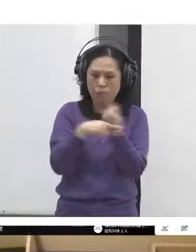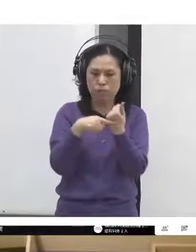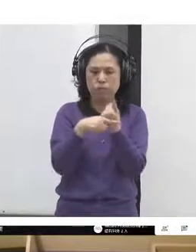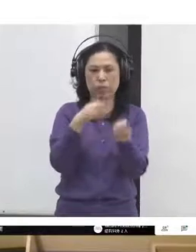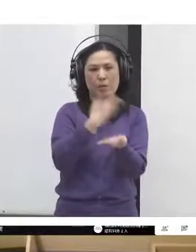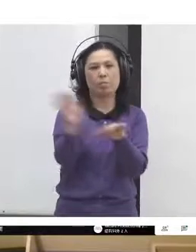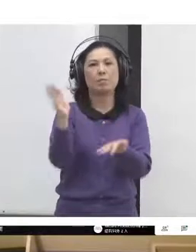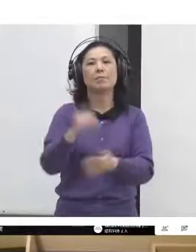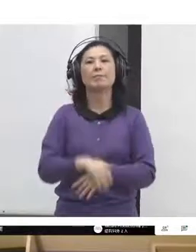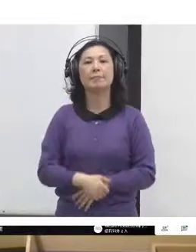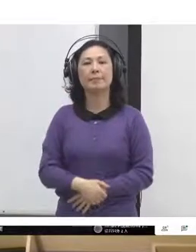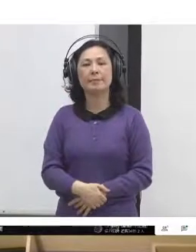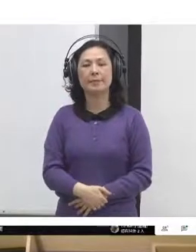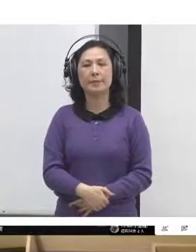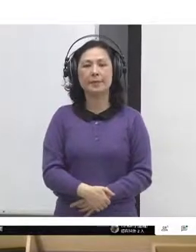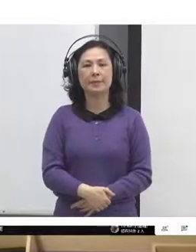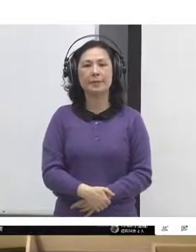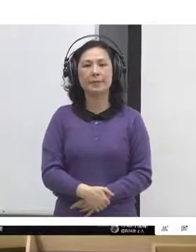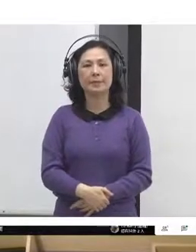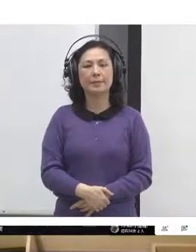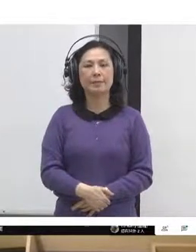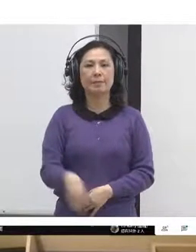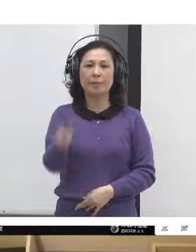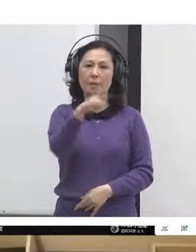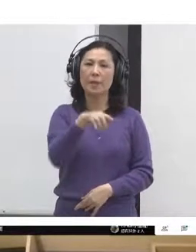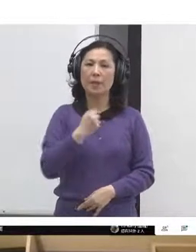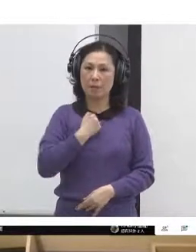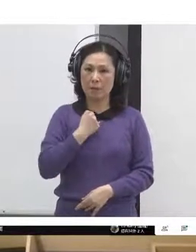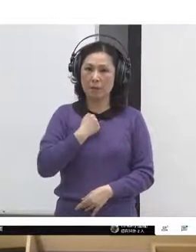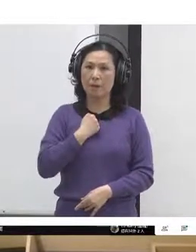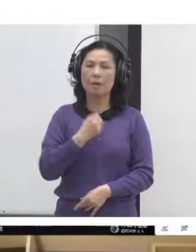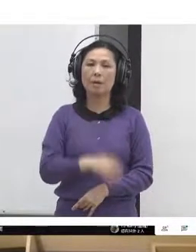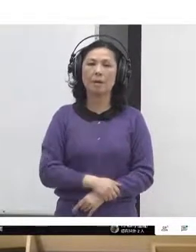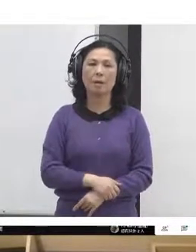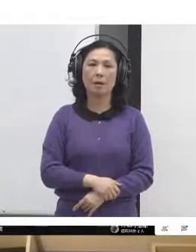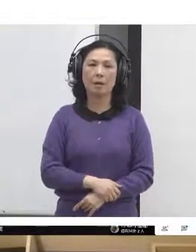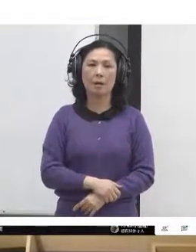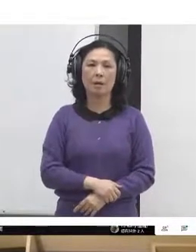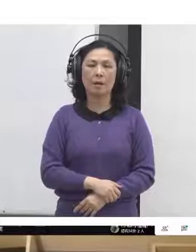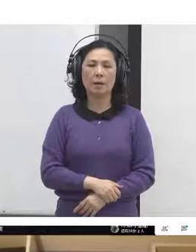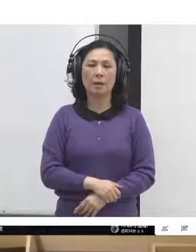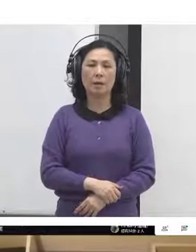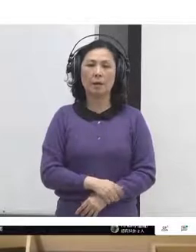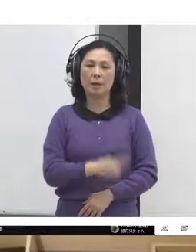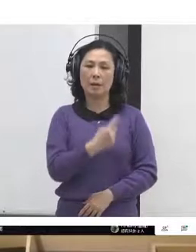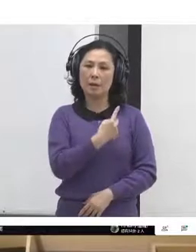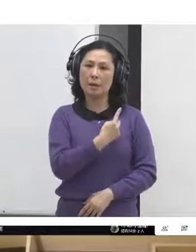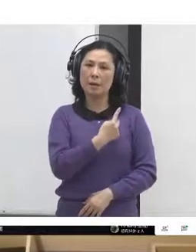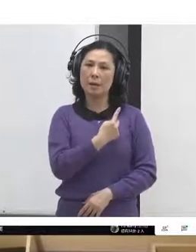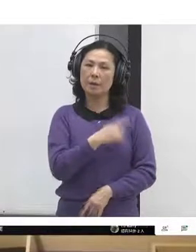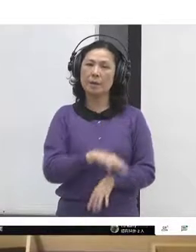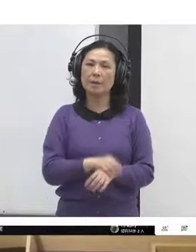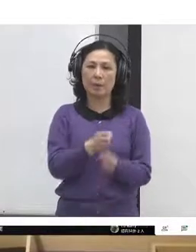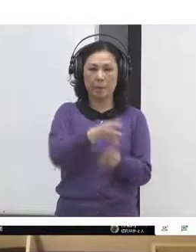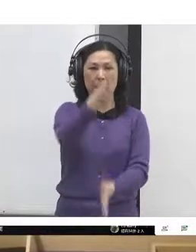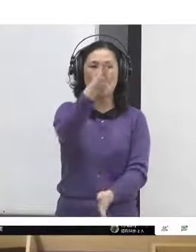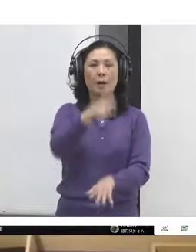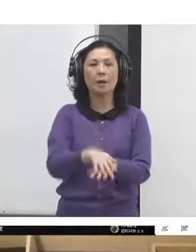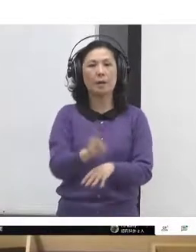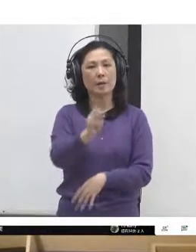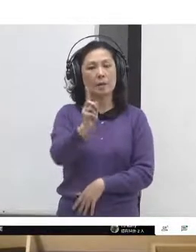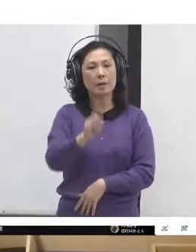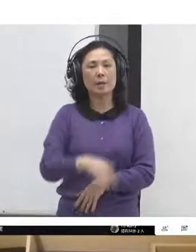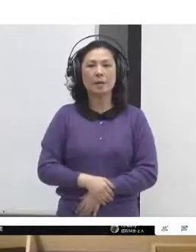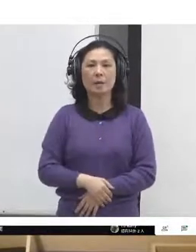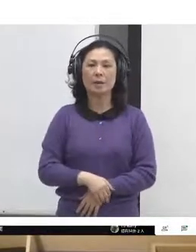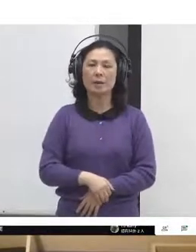I'm sure that many of you will be familiar with these quotes. They're quite well known. The first one, you never change things by fighting